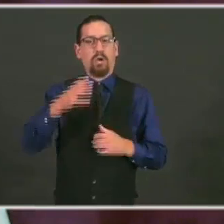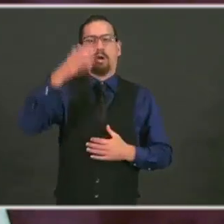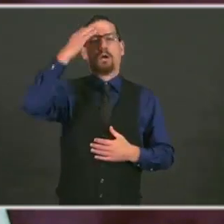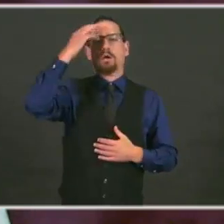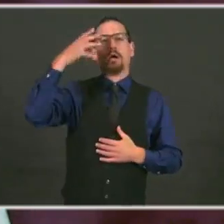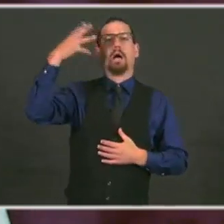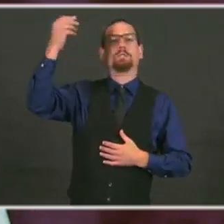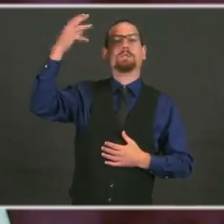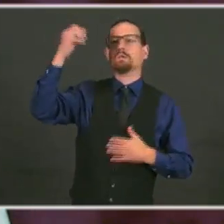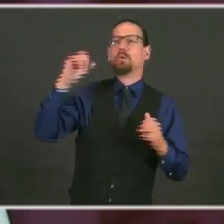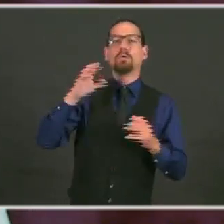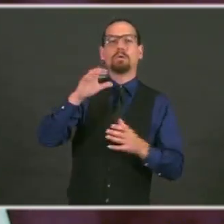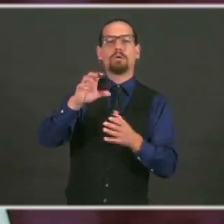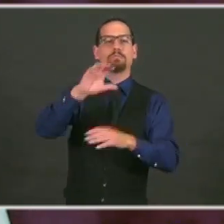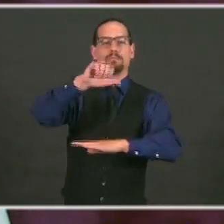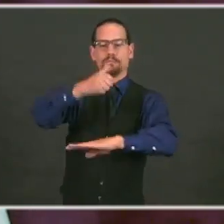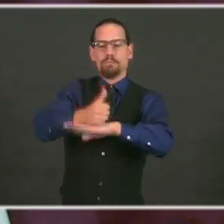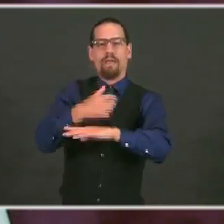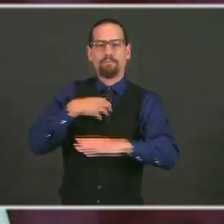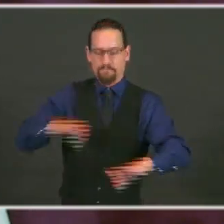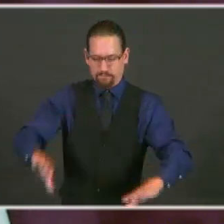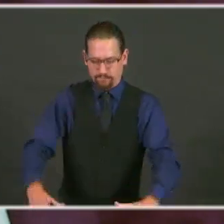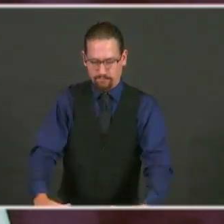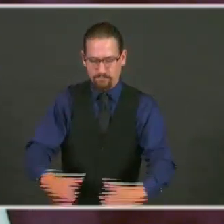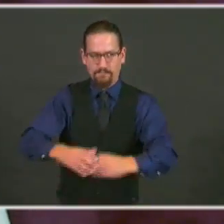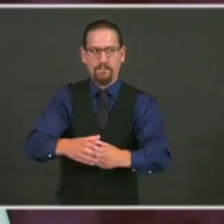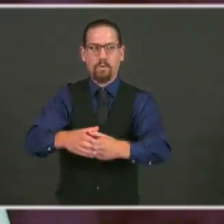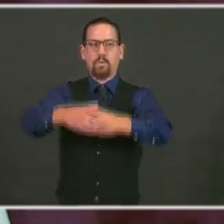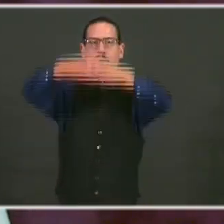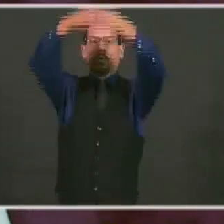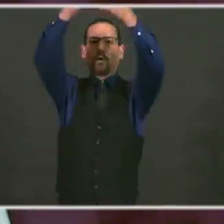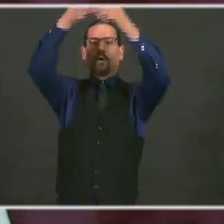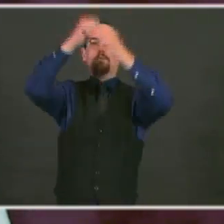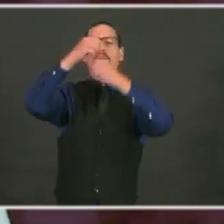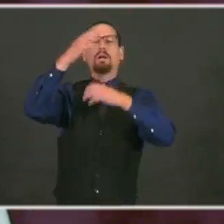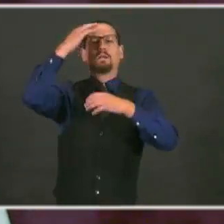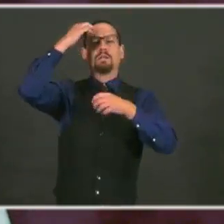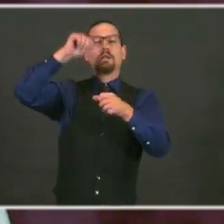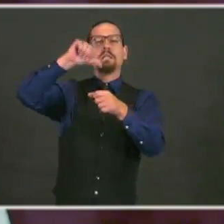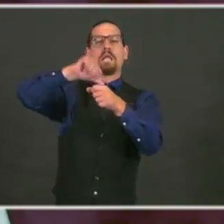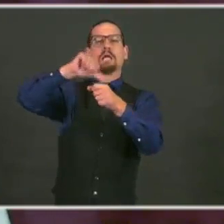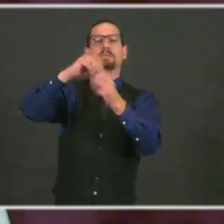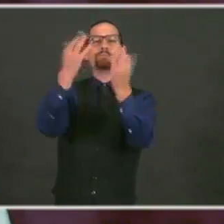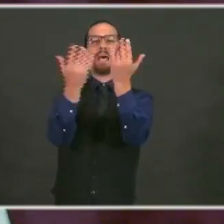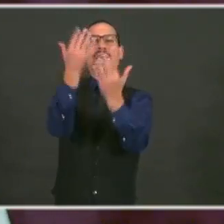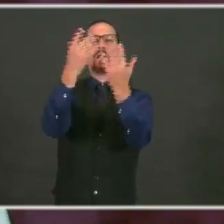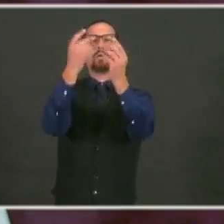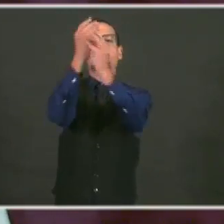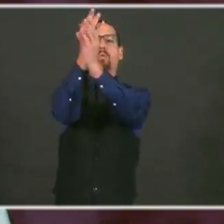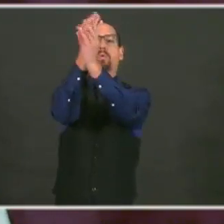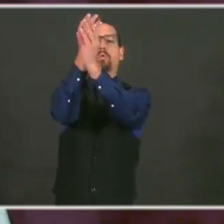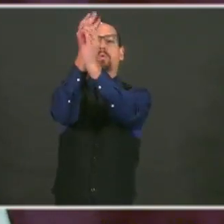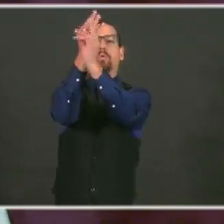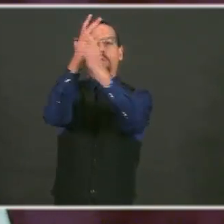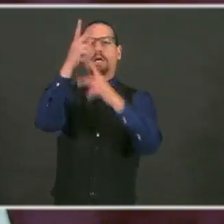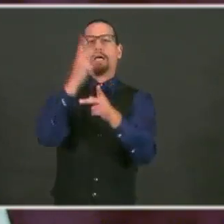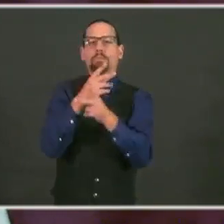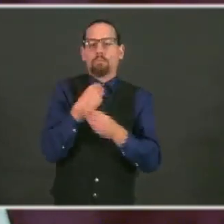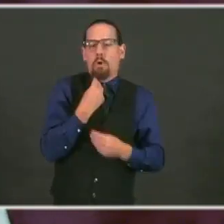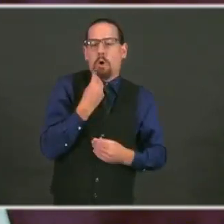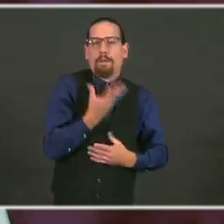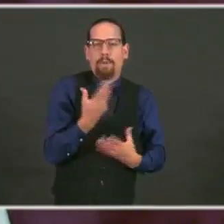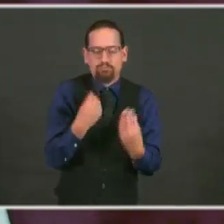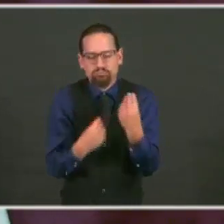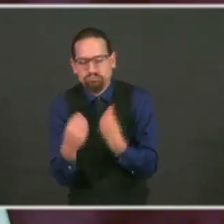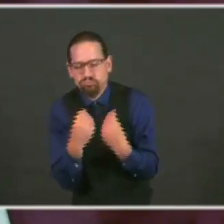chairs, lighting. Sometimes these tiny investments—I was at a restaurant just the other night, and the restaurant owner was saying, I wish we